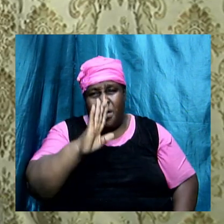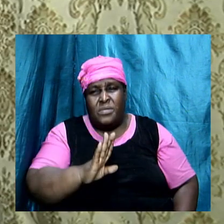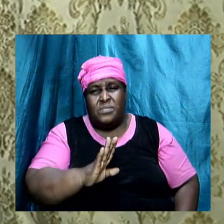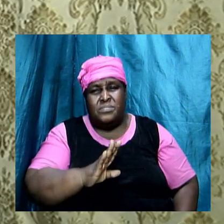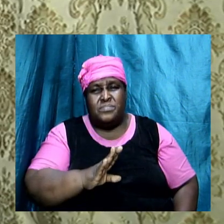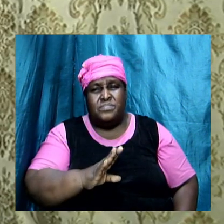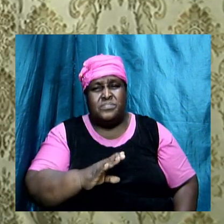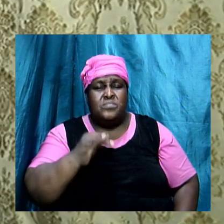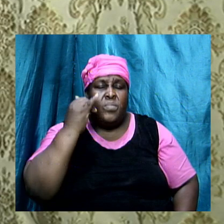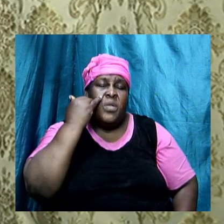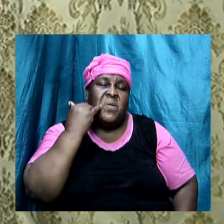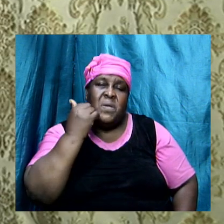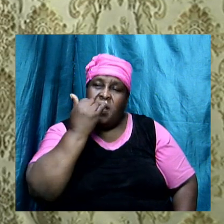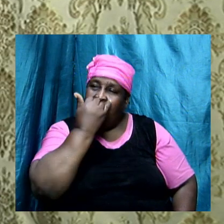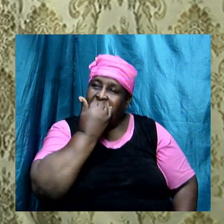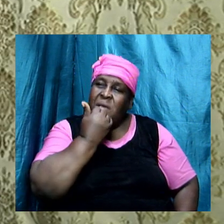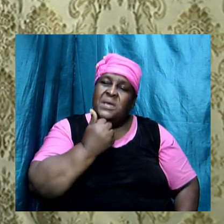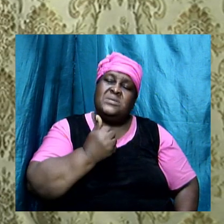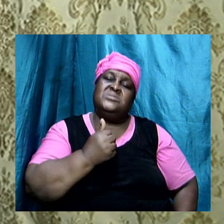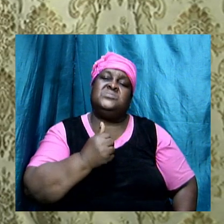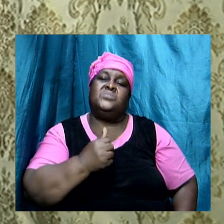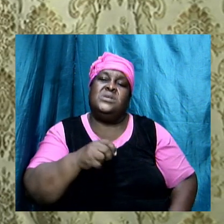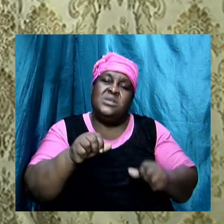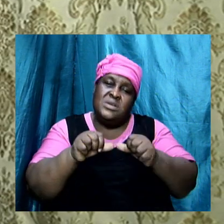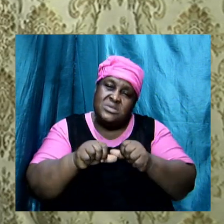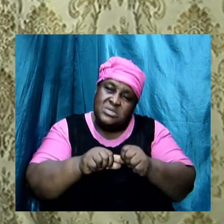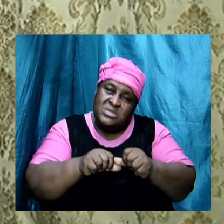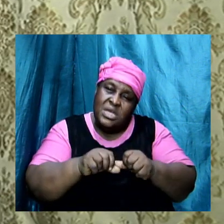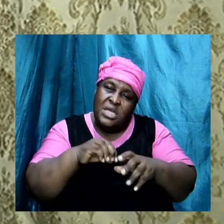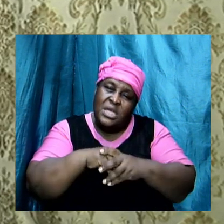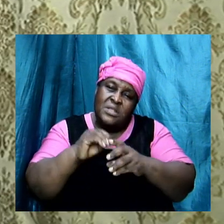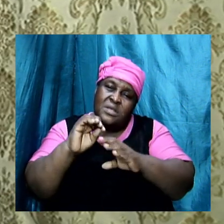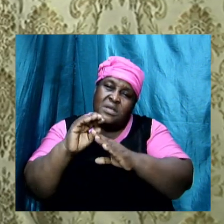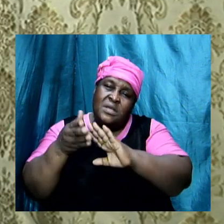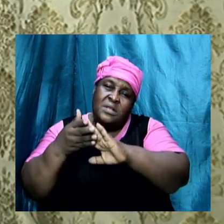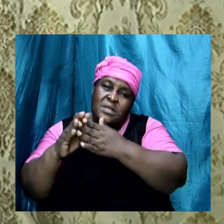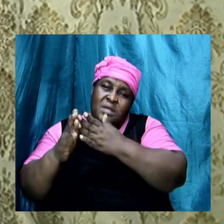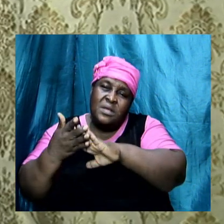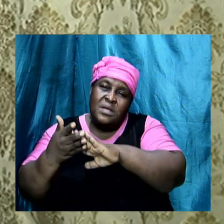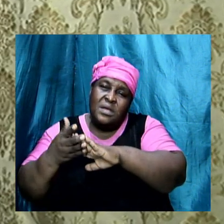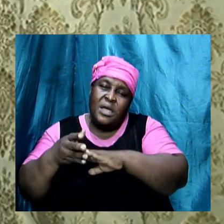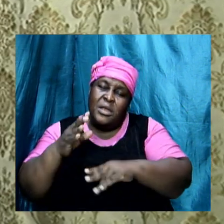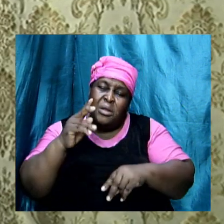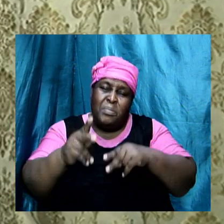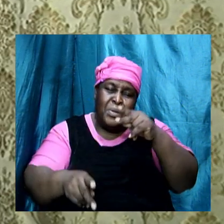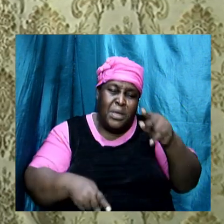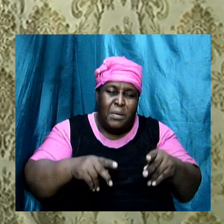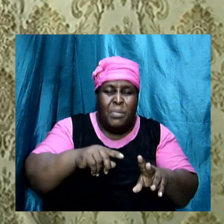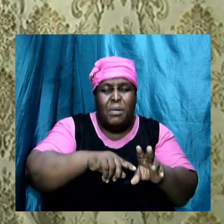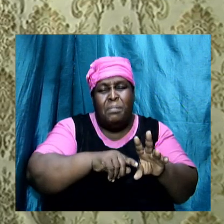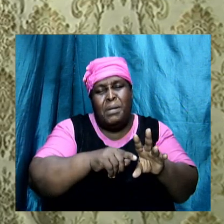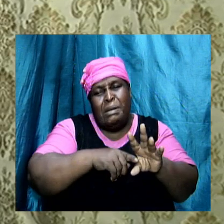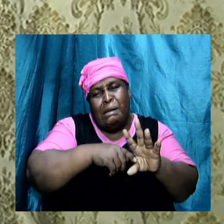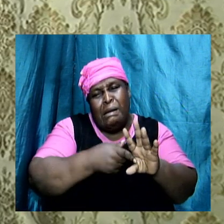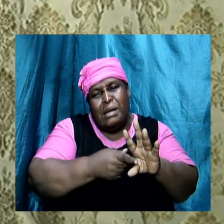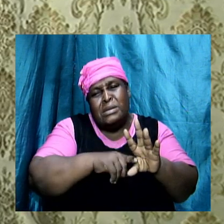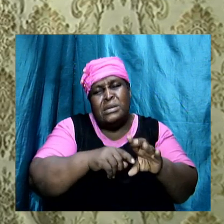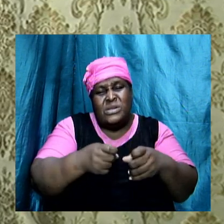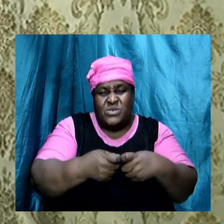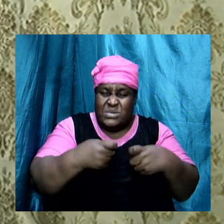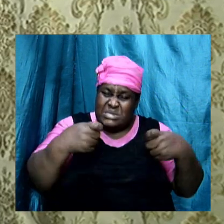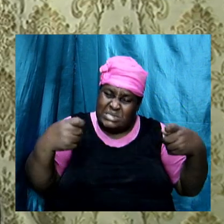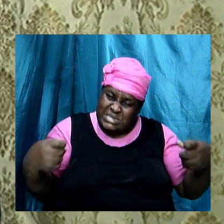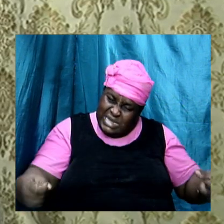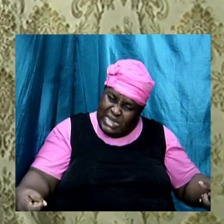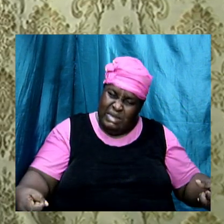and Israel abode in Shittim, and the people began to commit war-dom with the daughters of Moab.